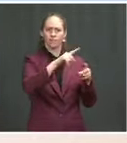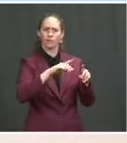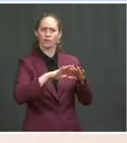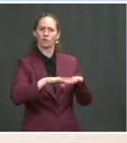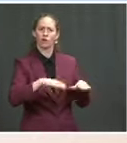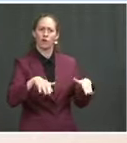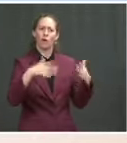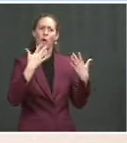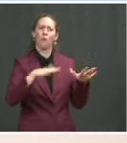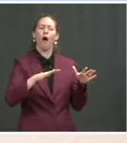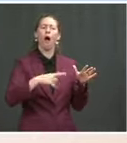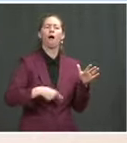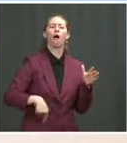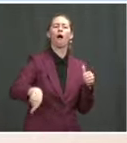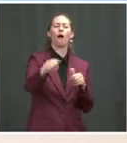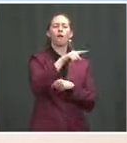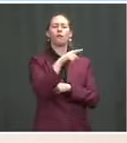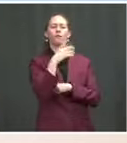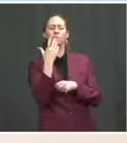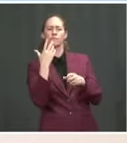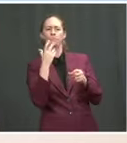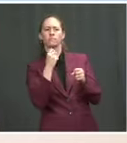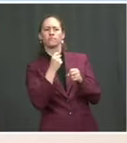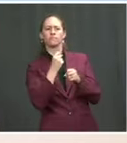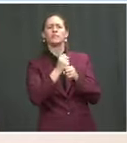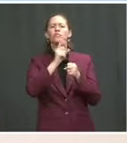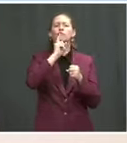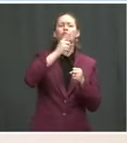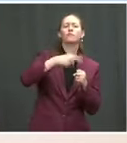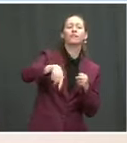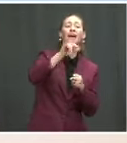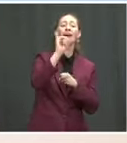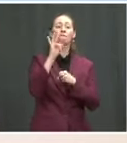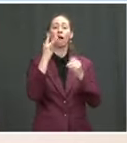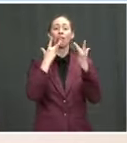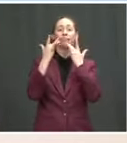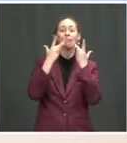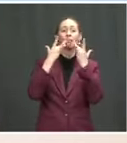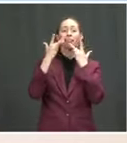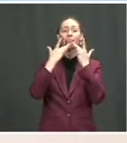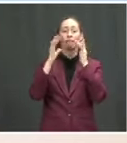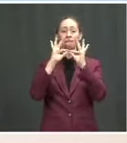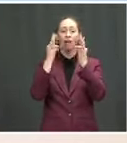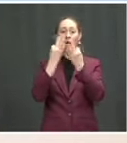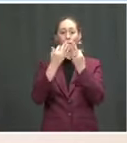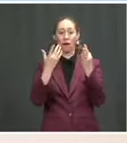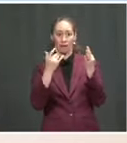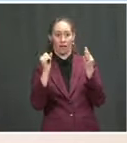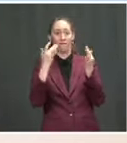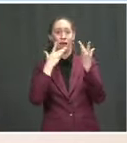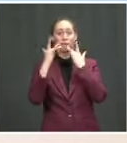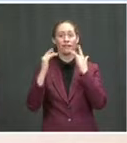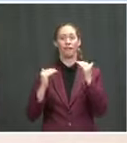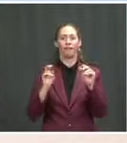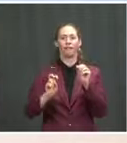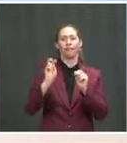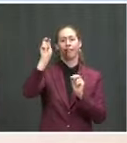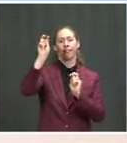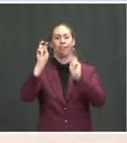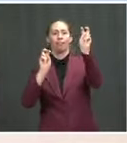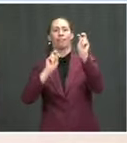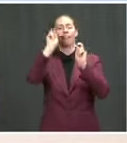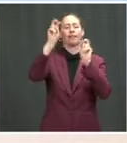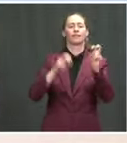hiring? Sure. Well, let me say first that we have the highest ethical standards of any administration in history.